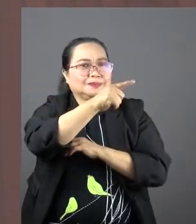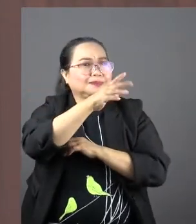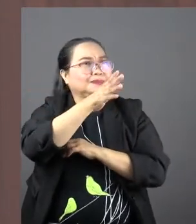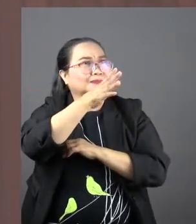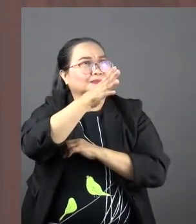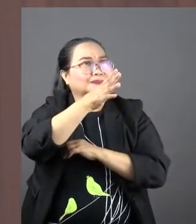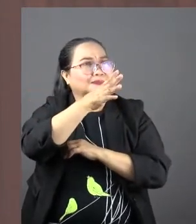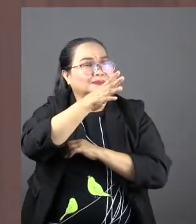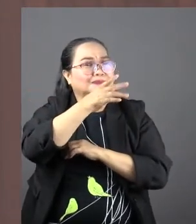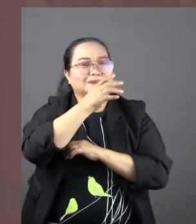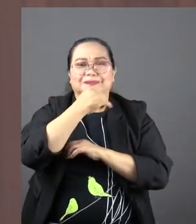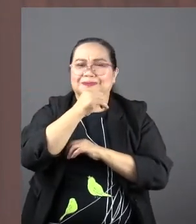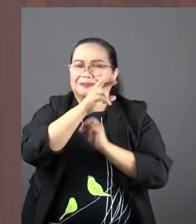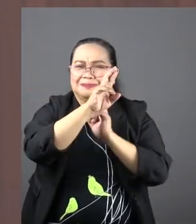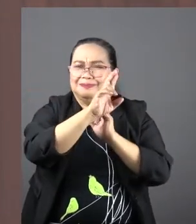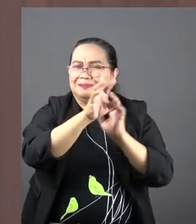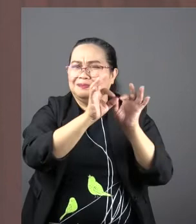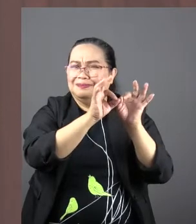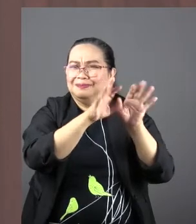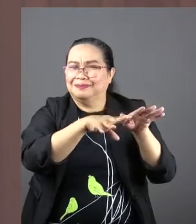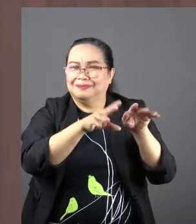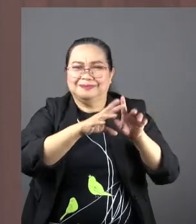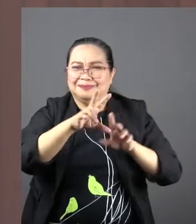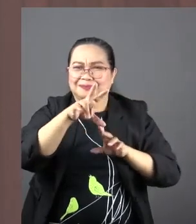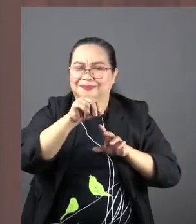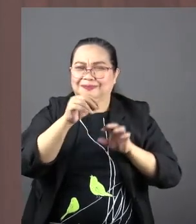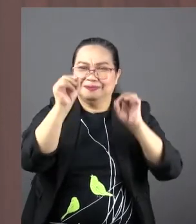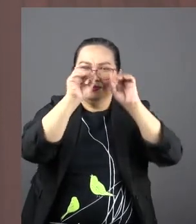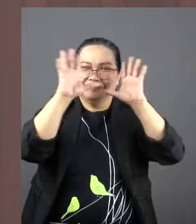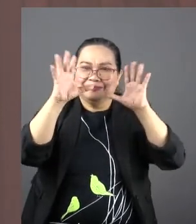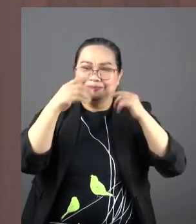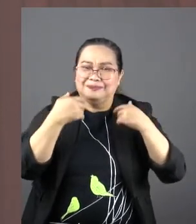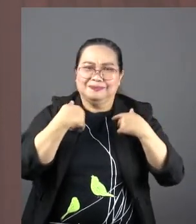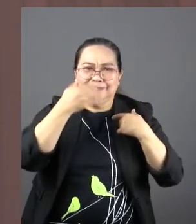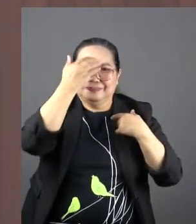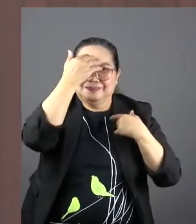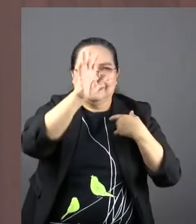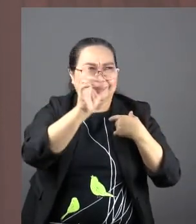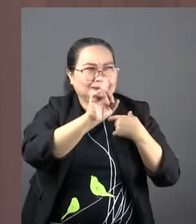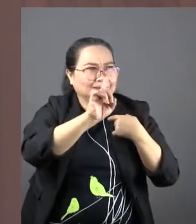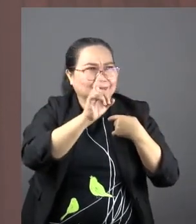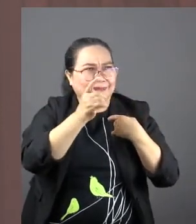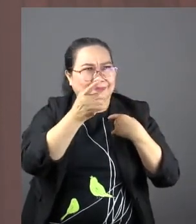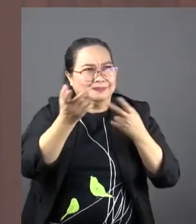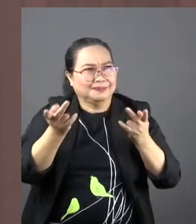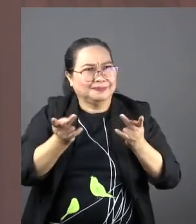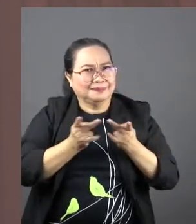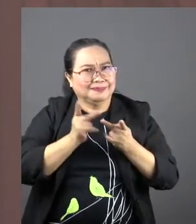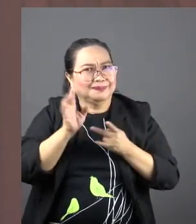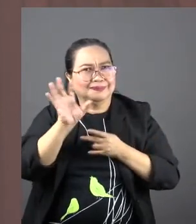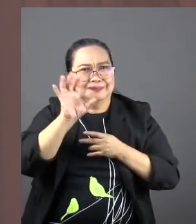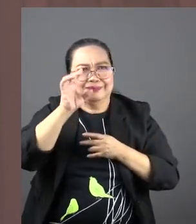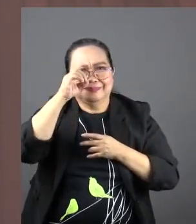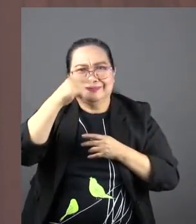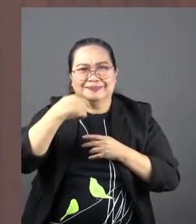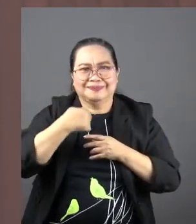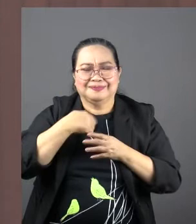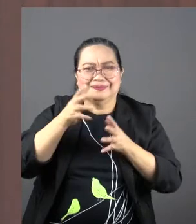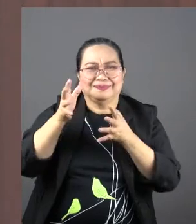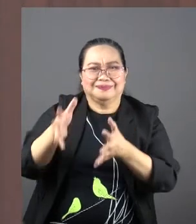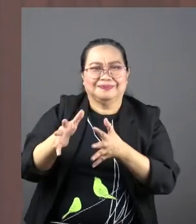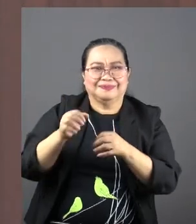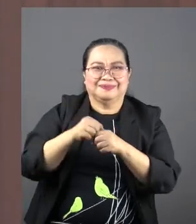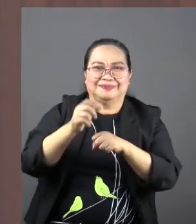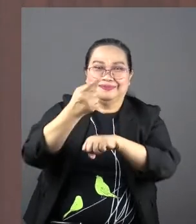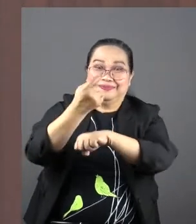not disrespectful. It reveals his amazement that they didn't know where to look for him. They should have looked for him where they left him